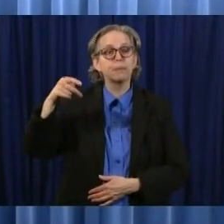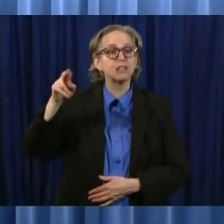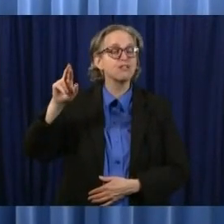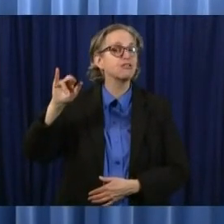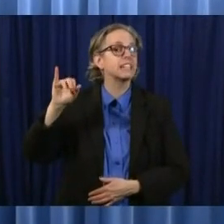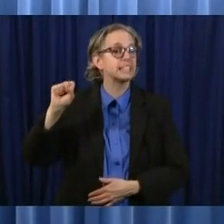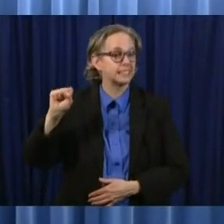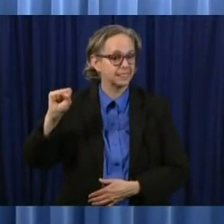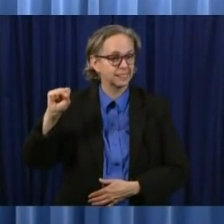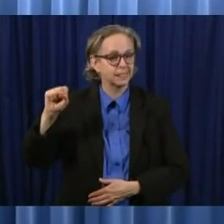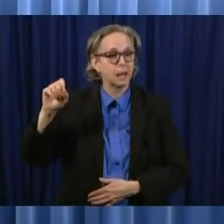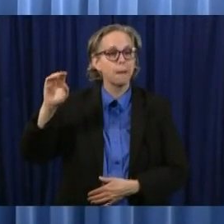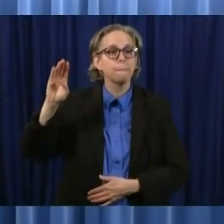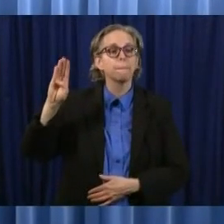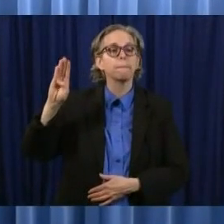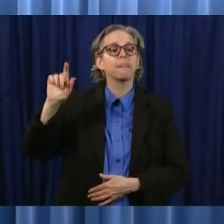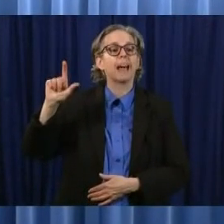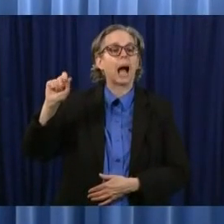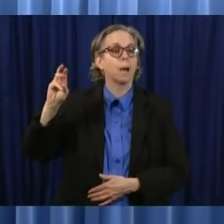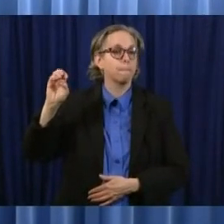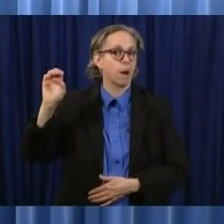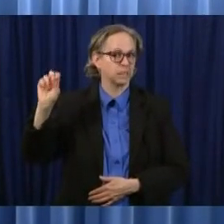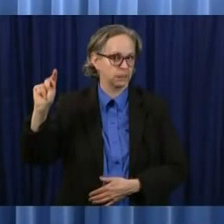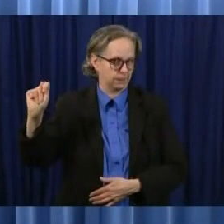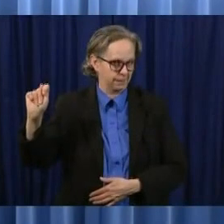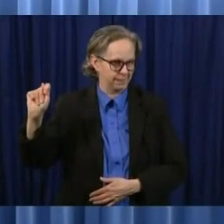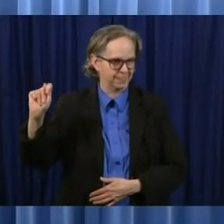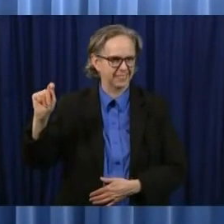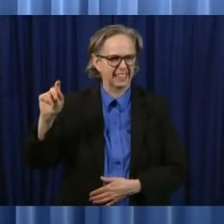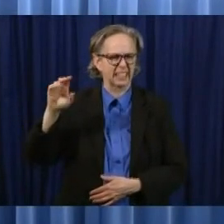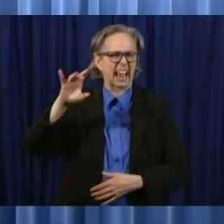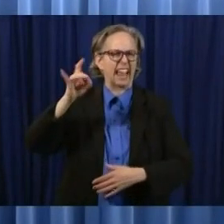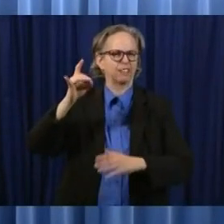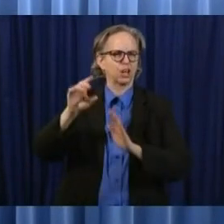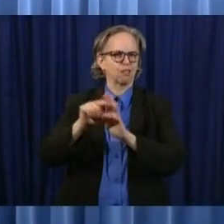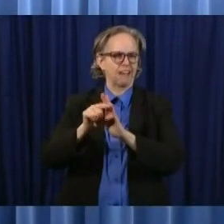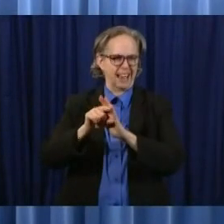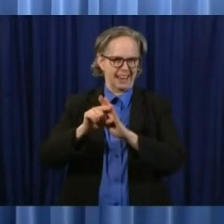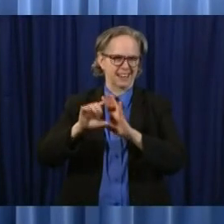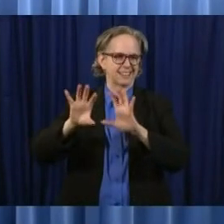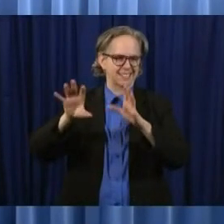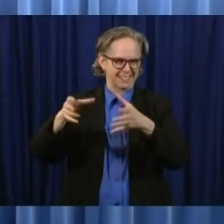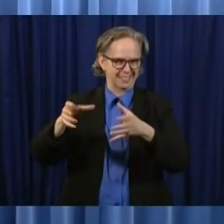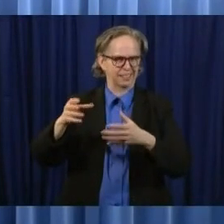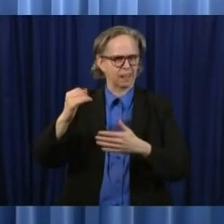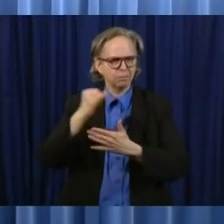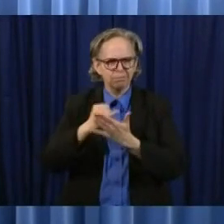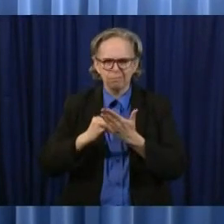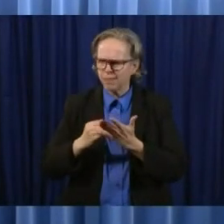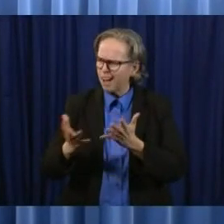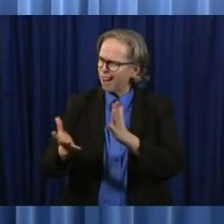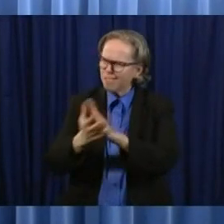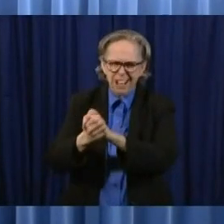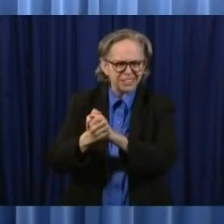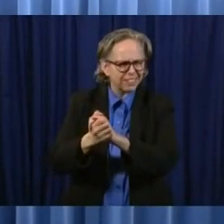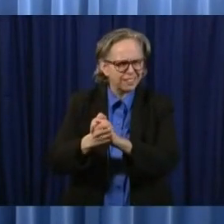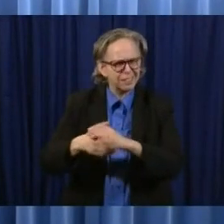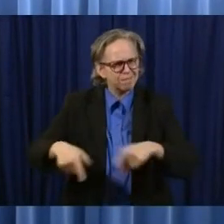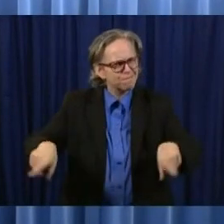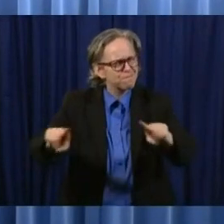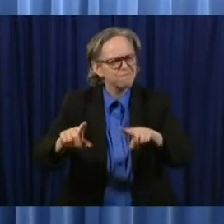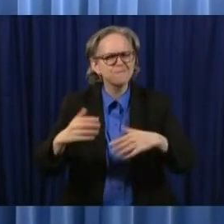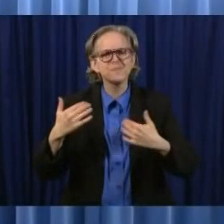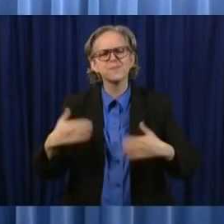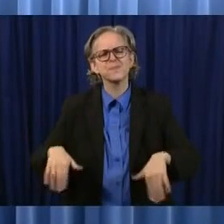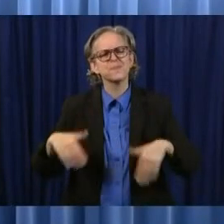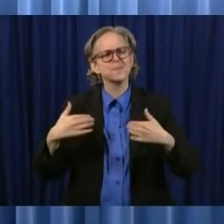Litchfield Community Learning Center created this drawing so congratulations to her she certainly